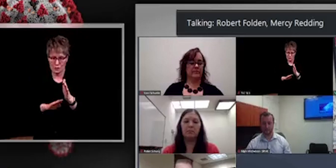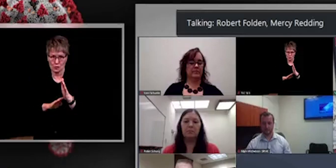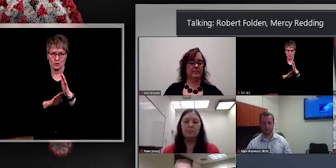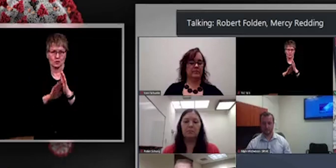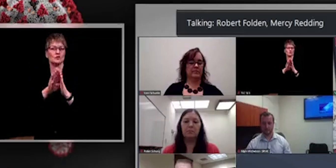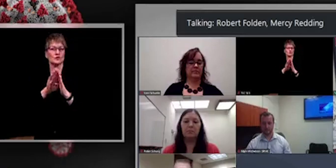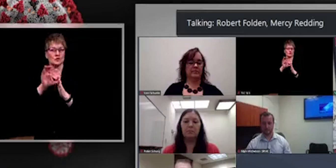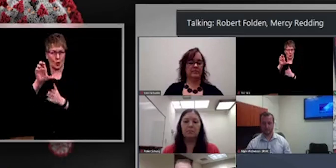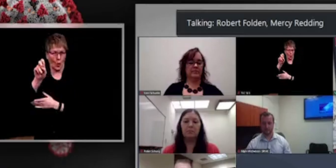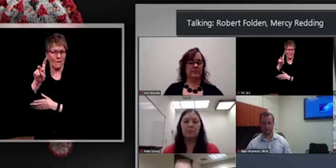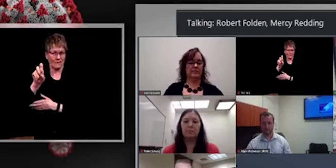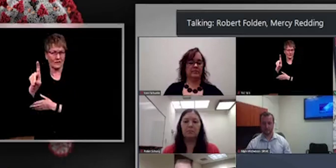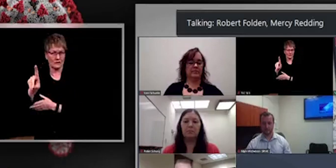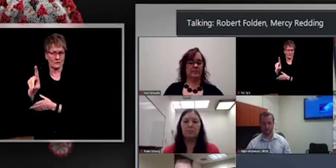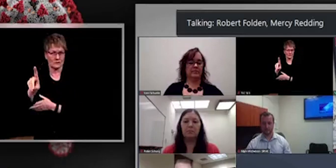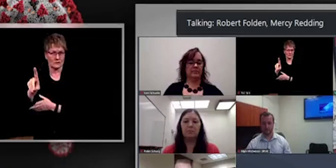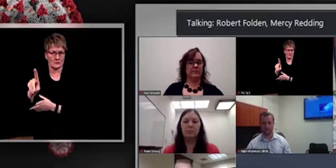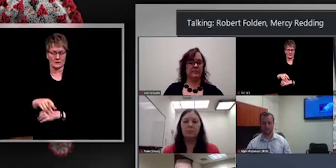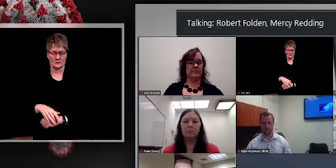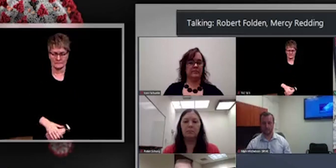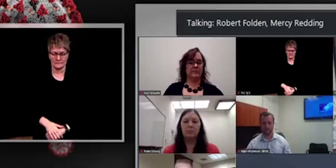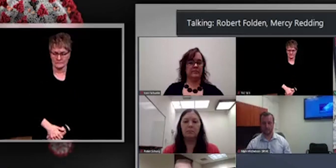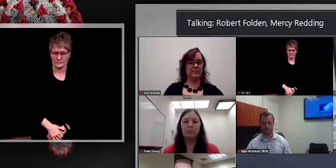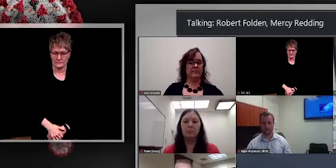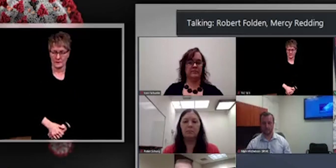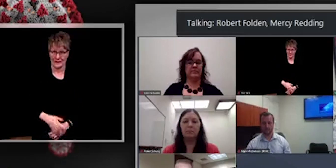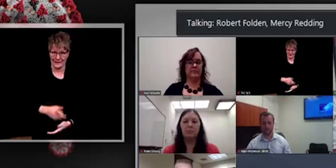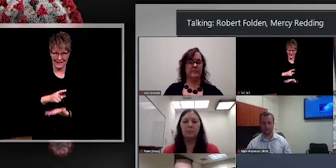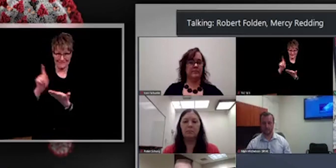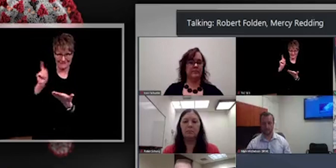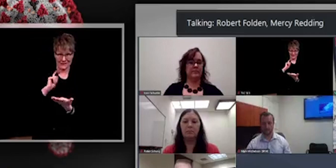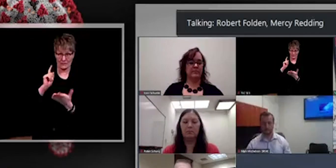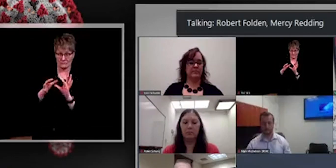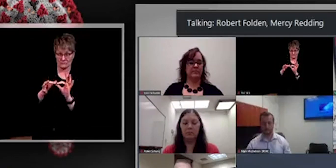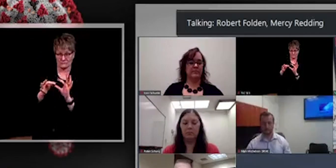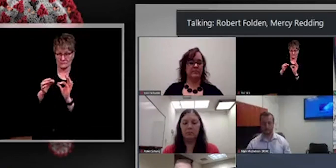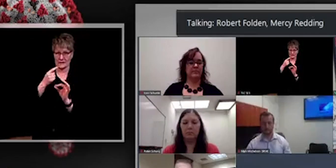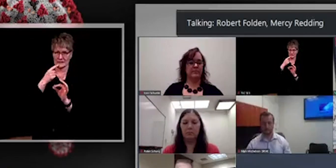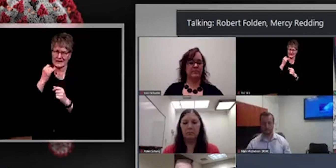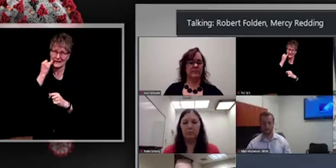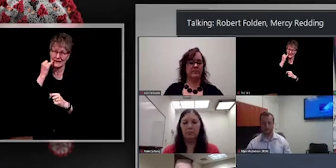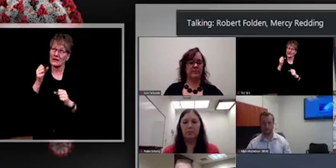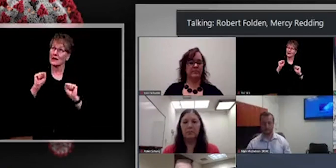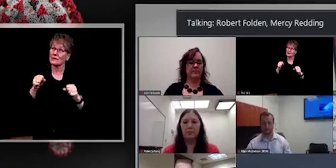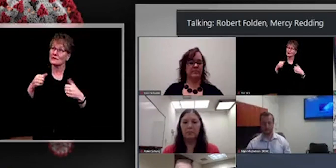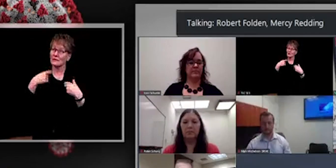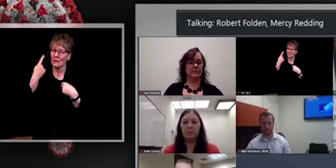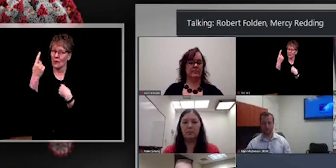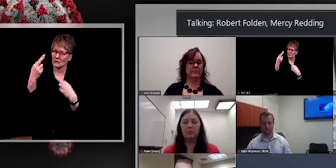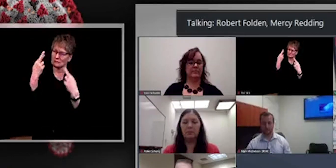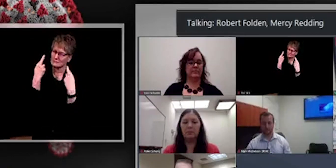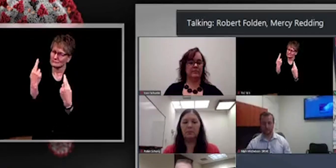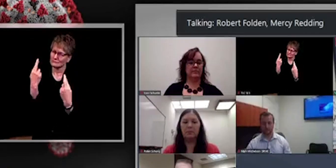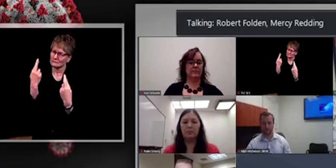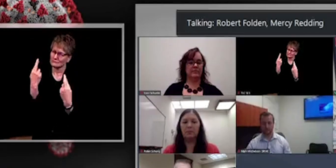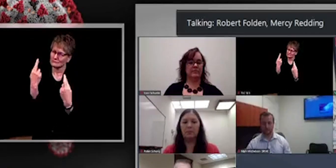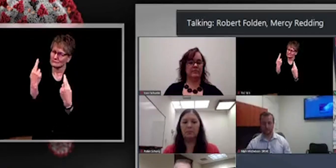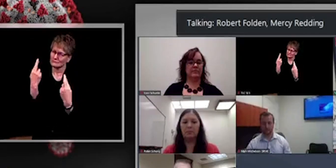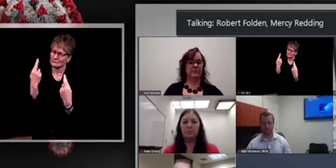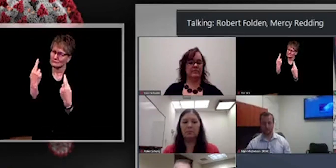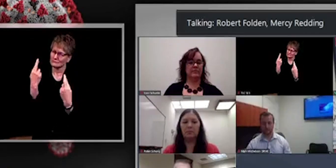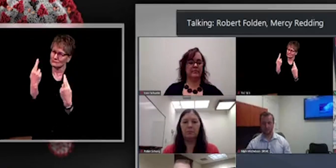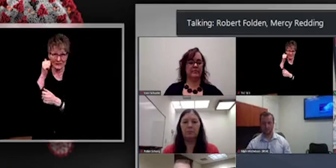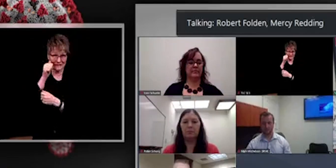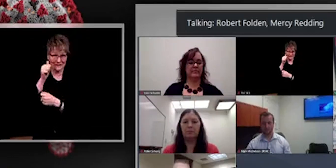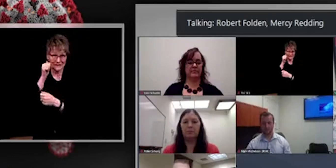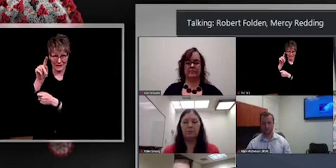wish that I could have about the daily tool that we report into the state, it